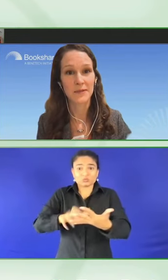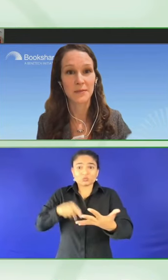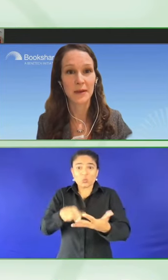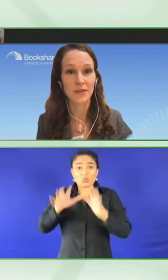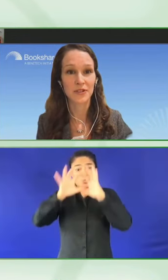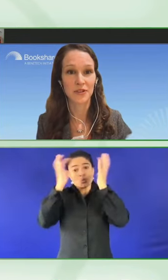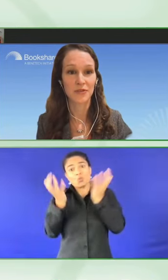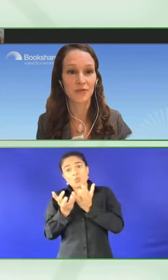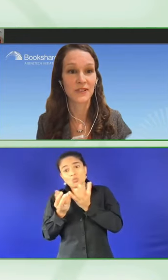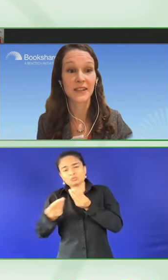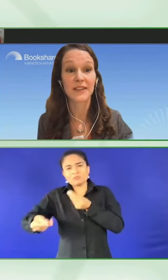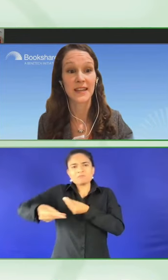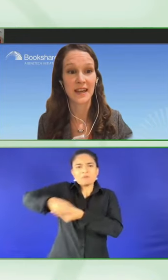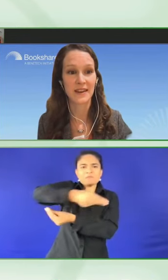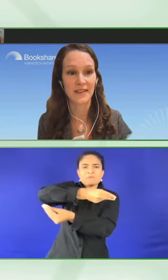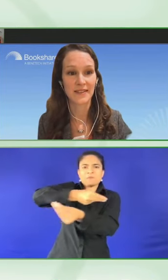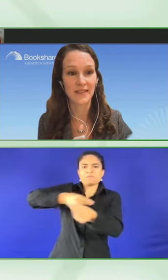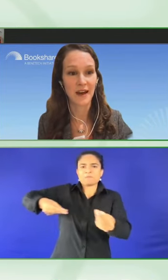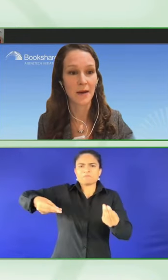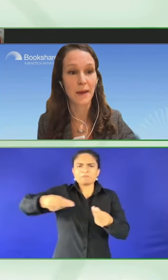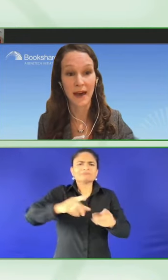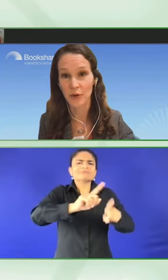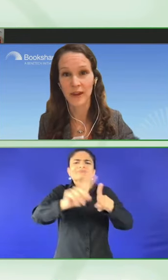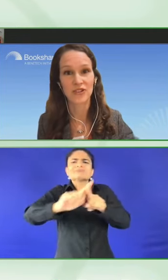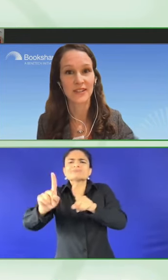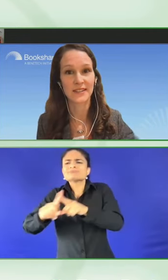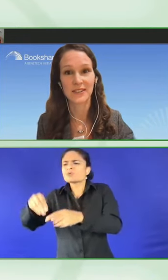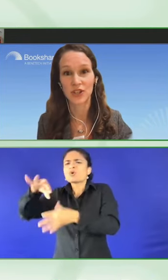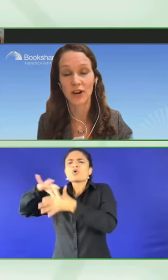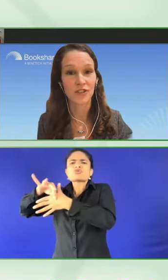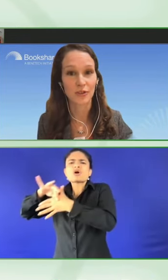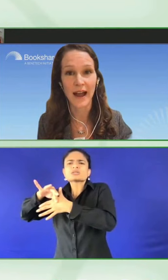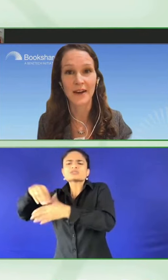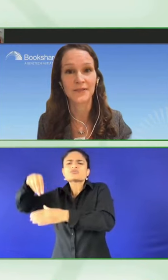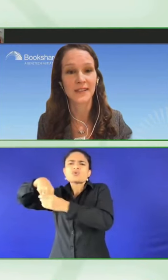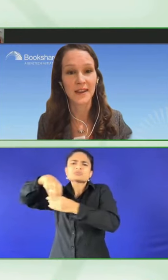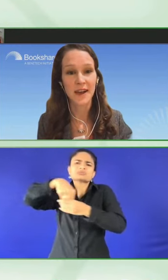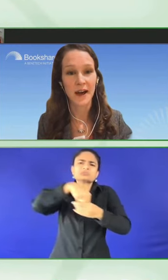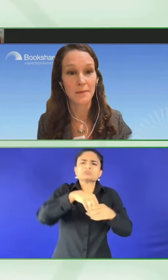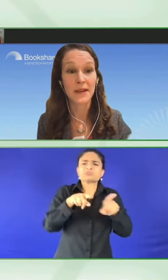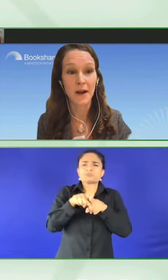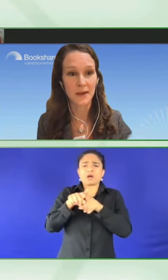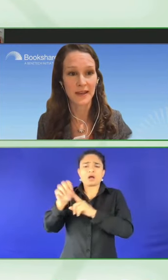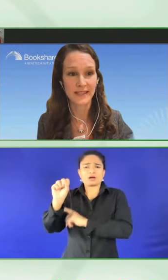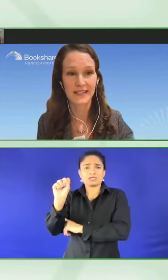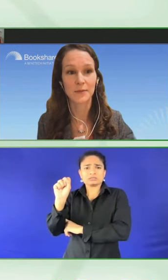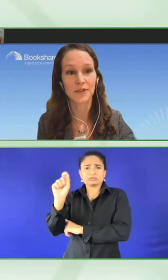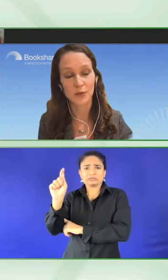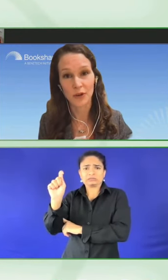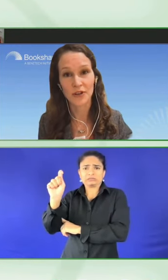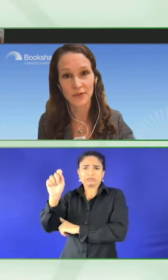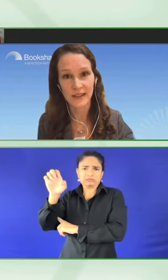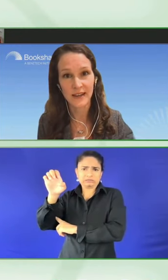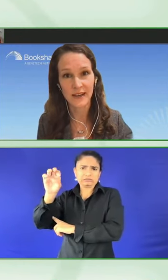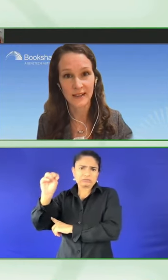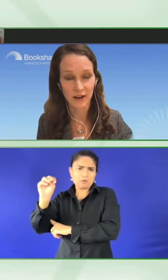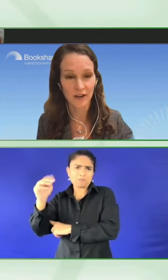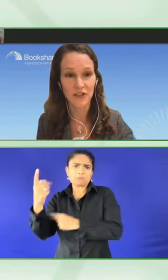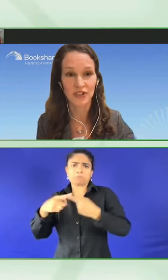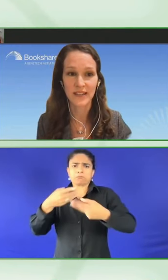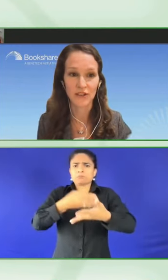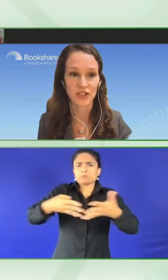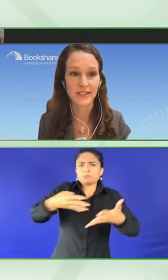to be able to facilitate math equations, charts, graphs, becoming accessible. So we're using